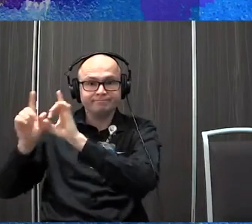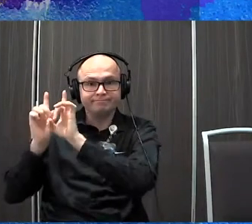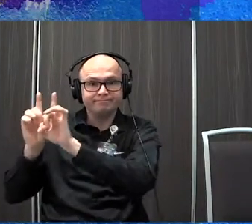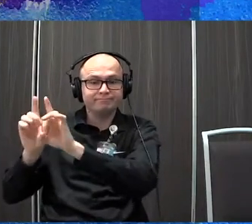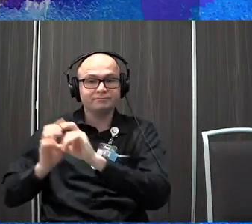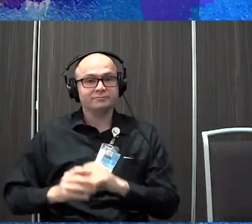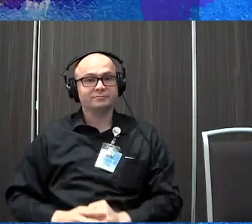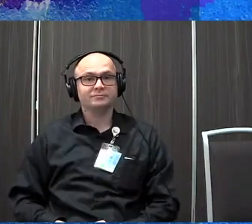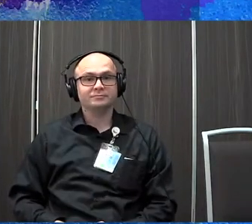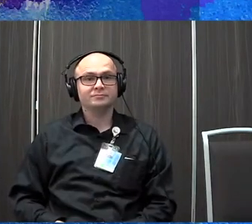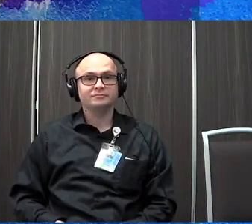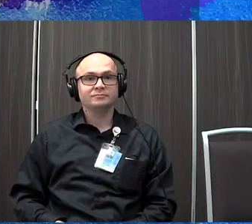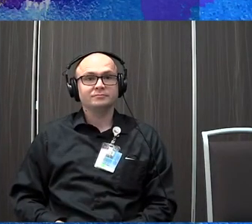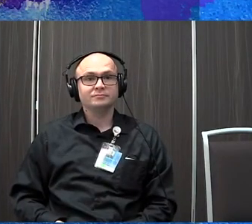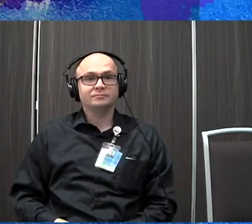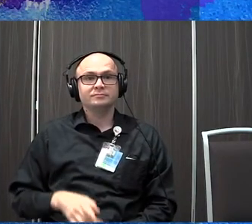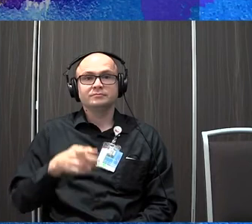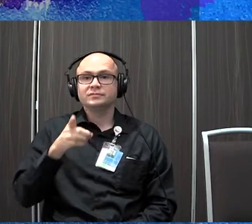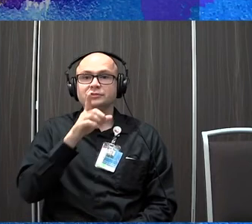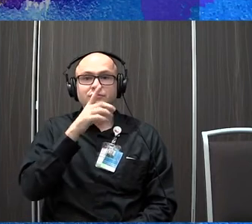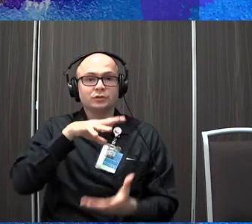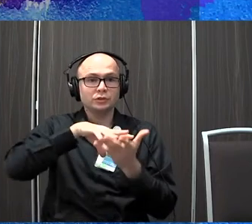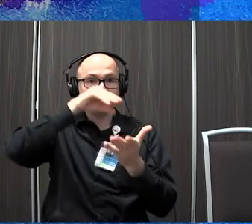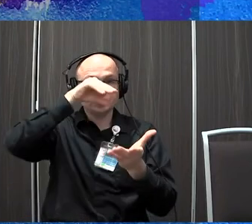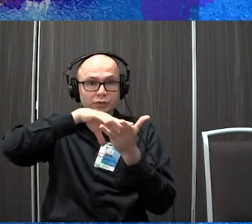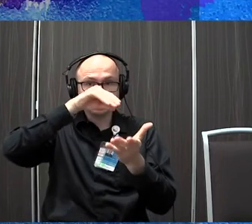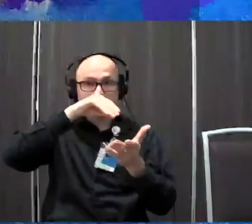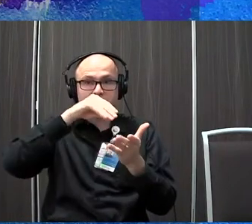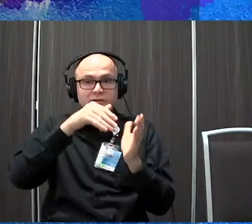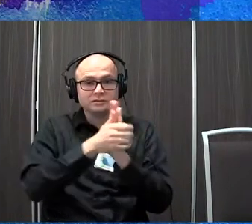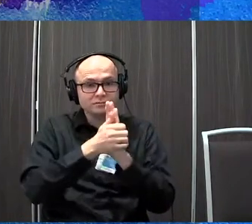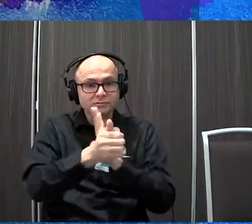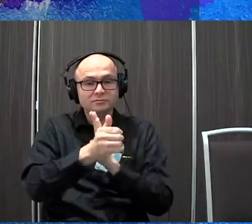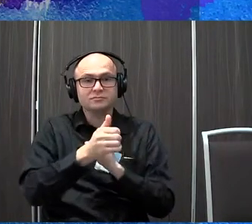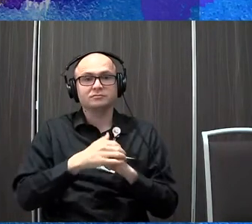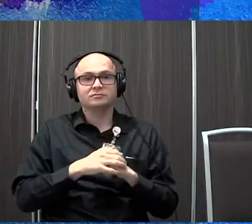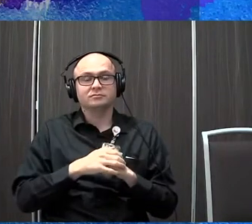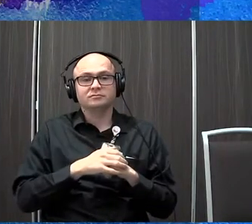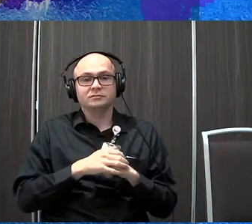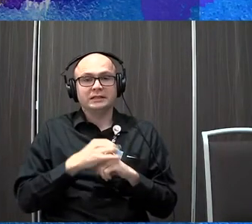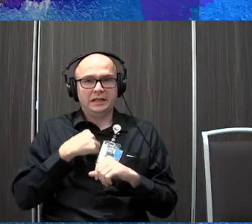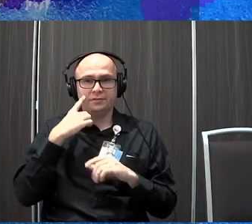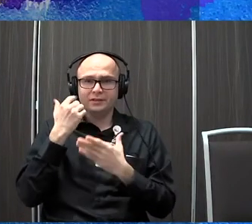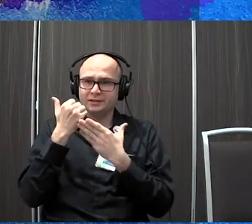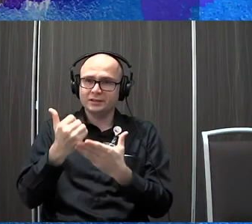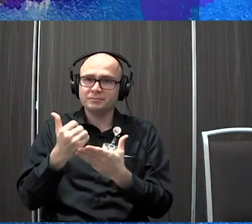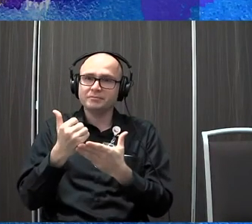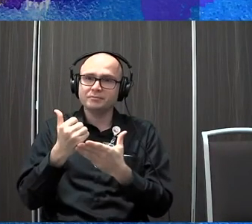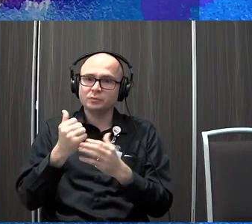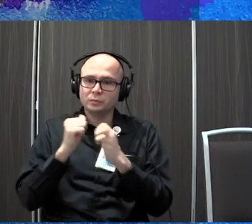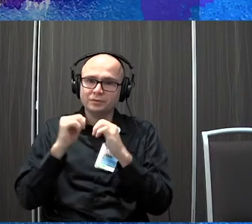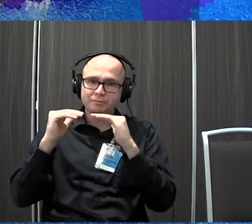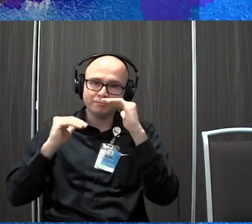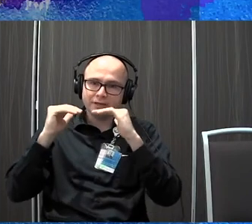that. So, um, he's really learning these strategies, I think to, uh, help him and help him with his